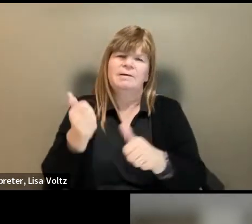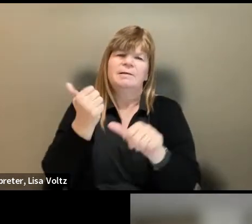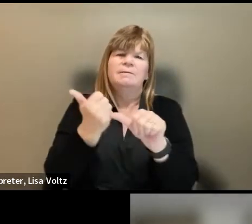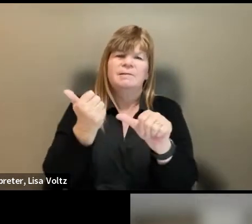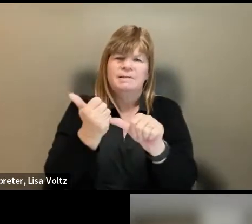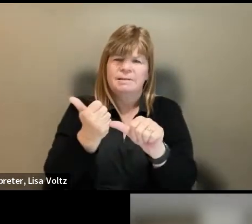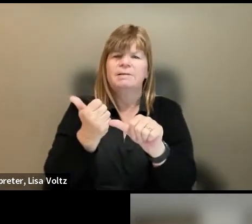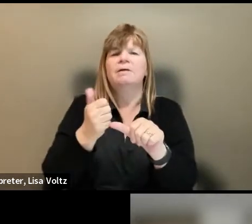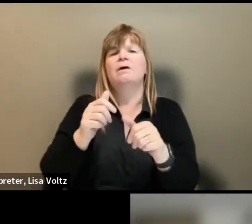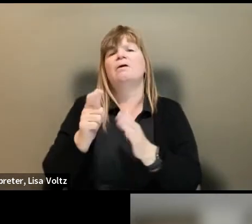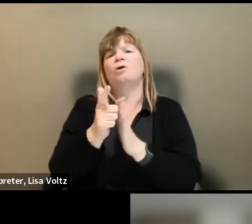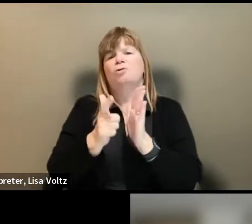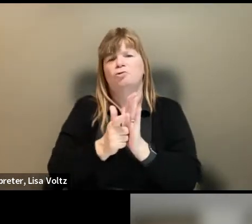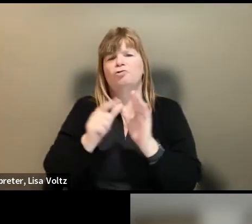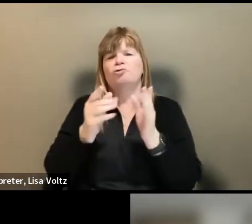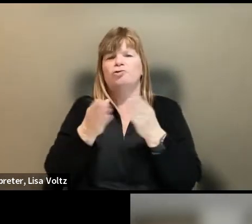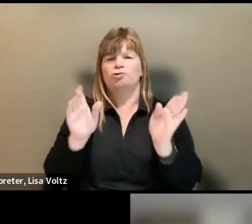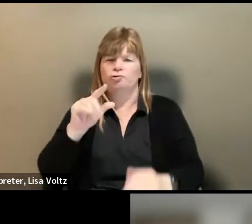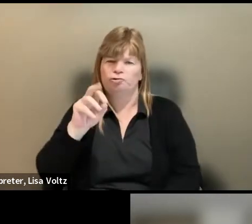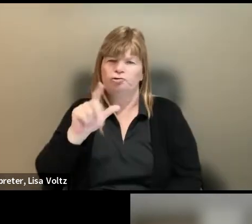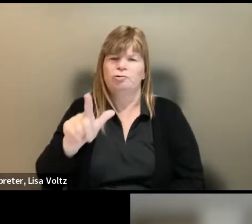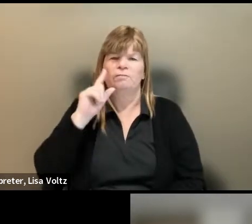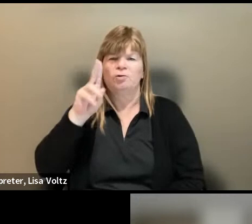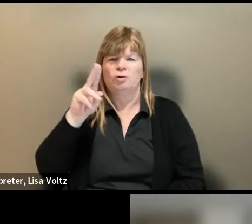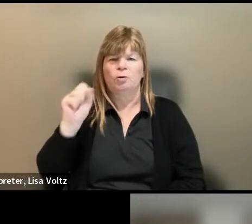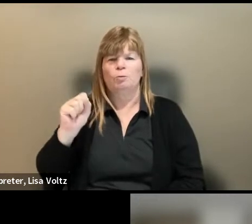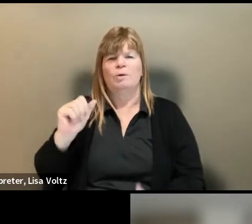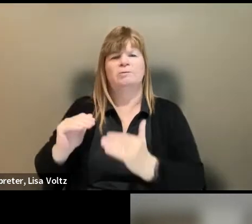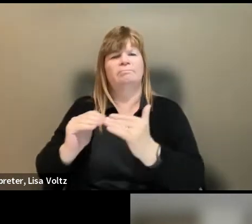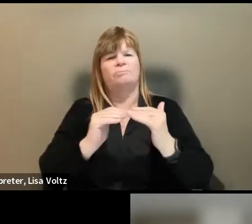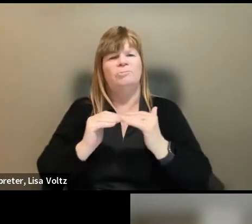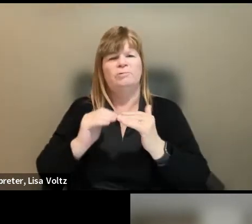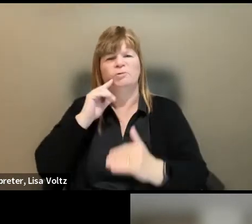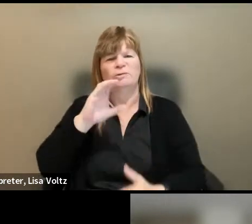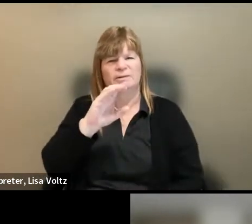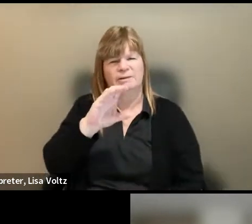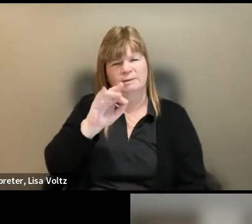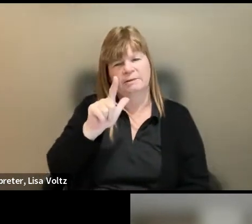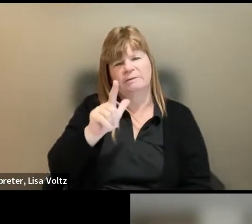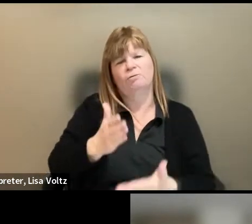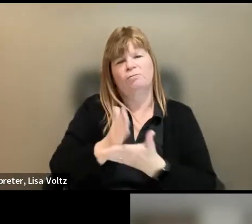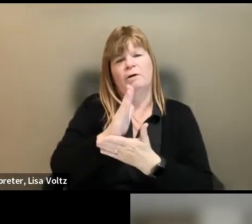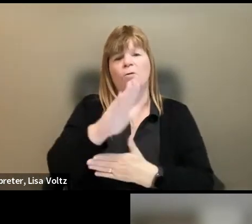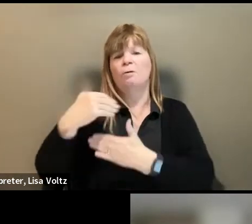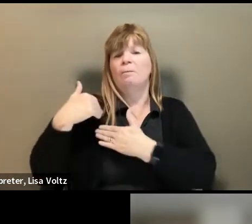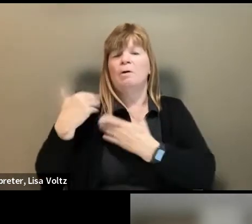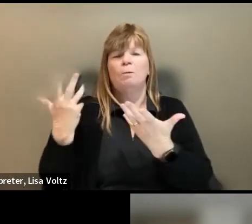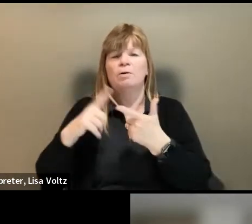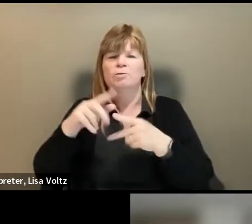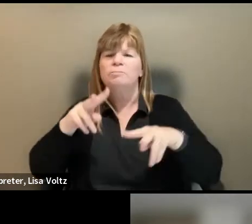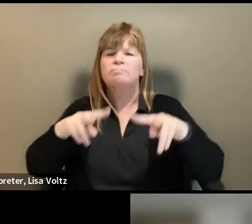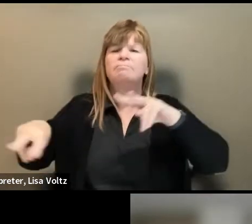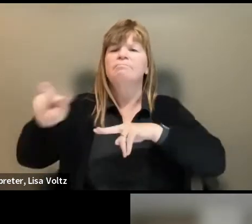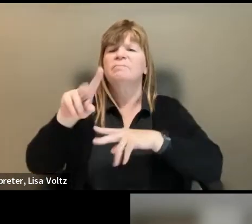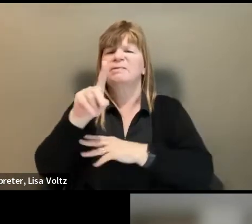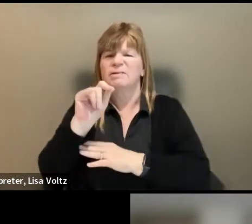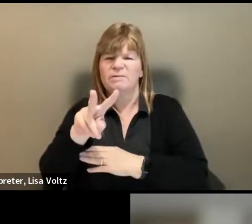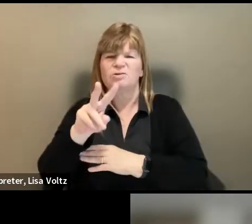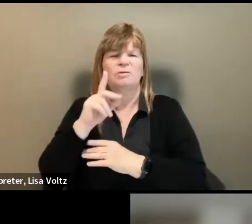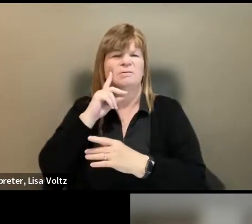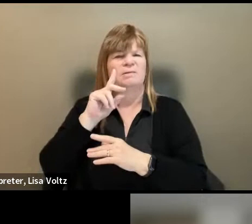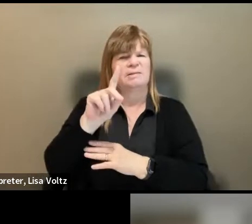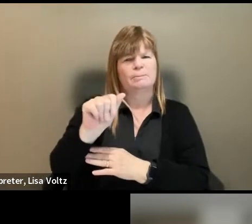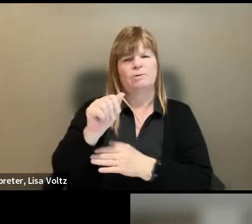Attorney General of the U.S. of Justice Civil Rights Division, where she was responsible for oversight of the division's disability rights